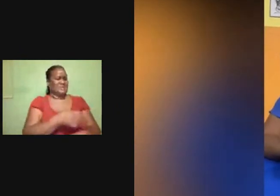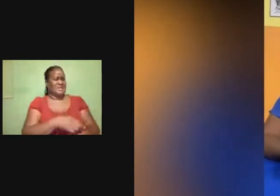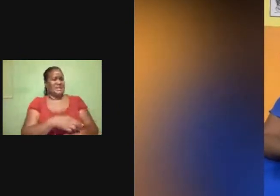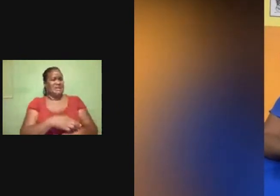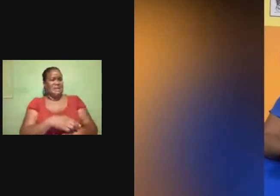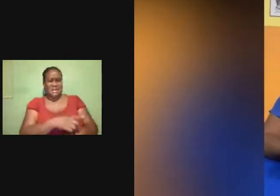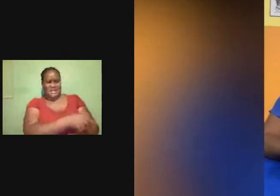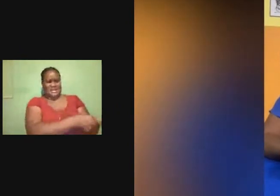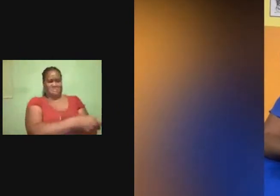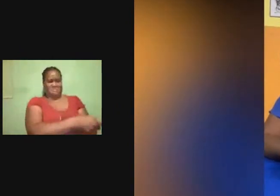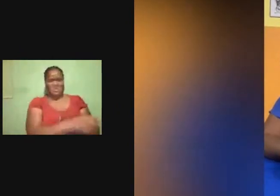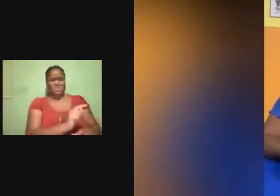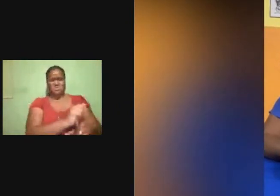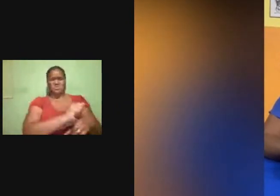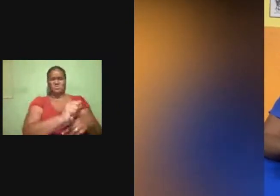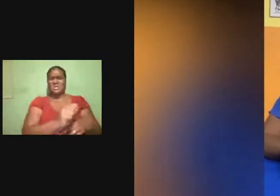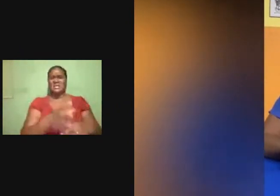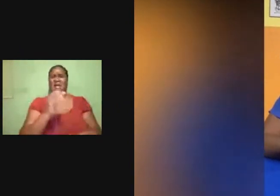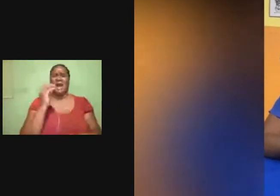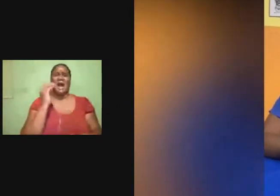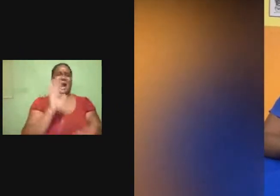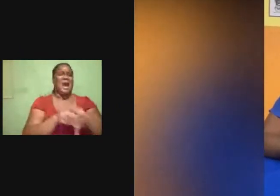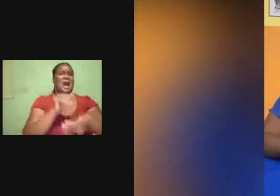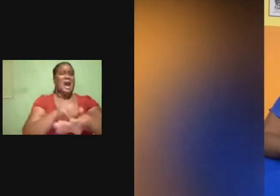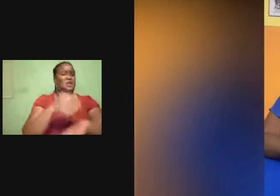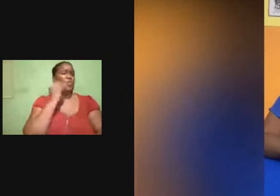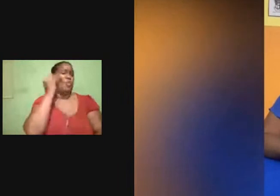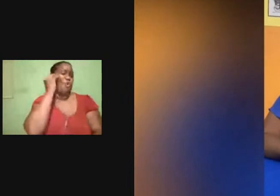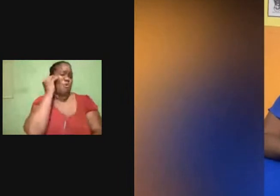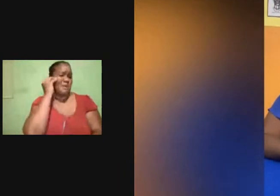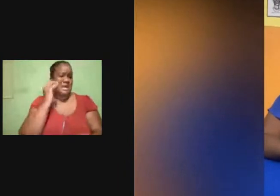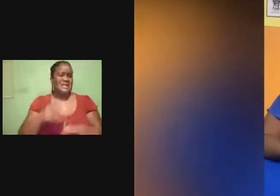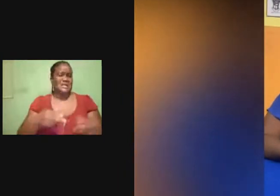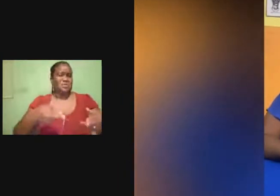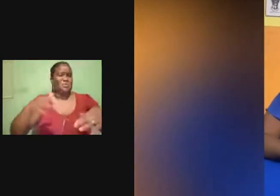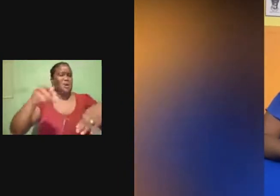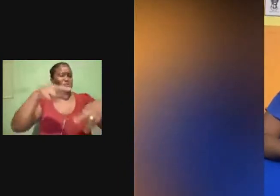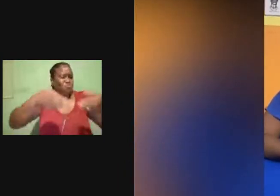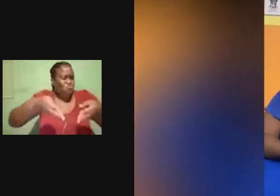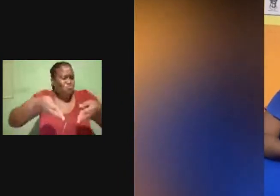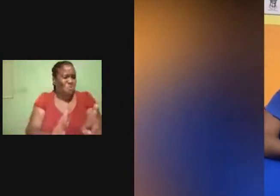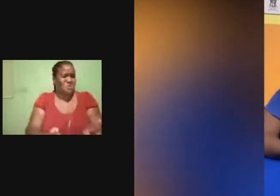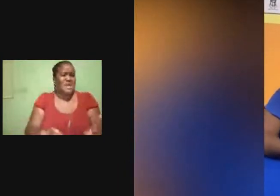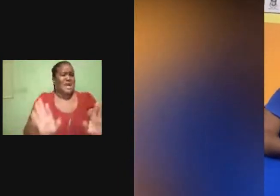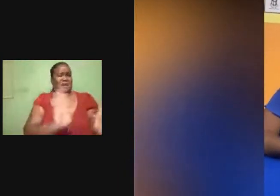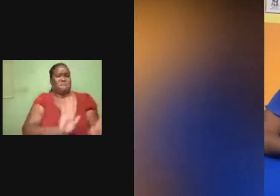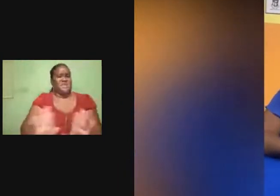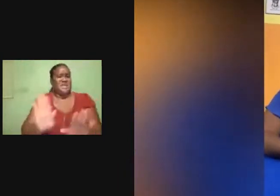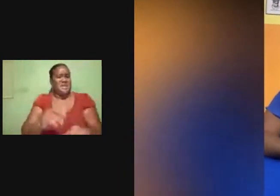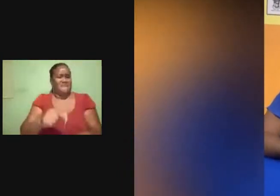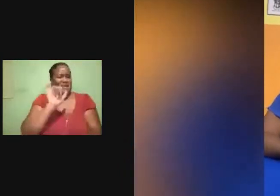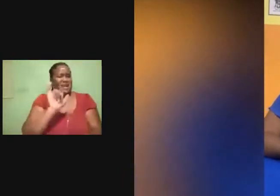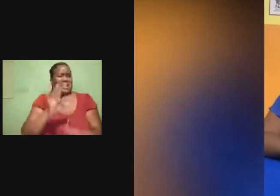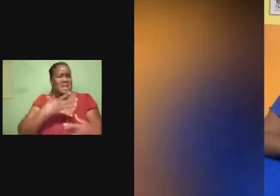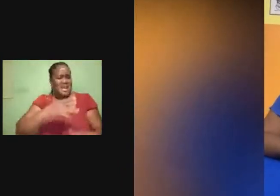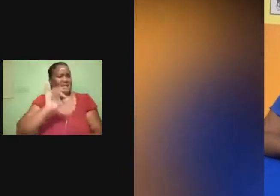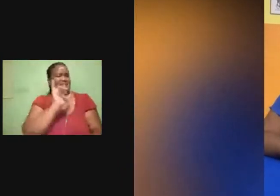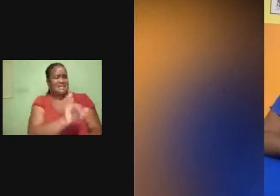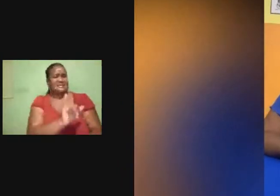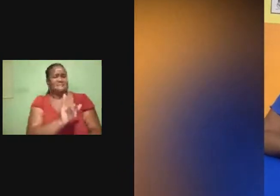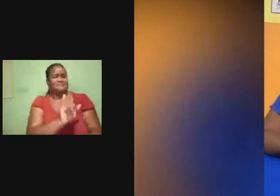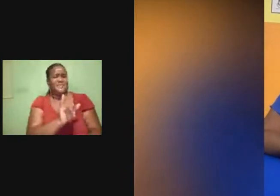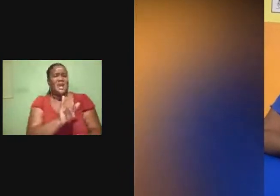good at home. And he can come out a bit so. What little persons will not know at times is that this child is trying to express